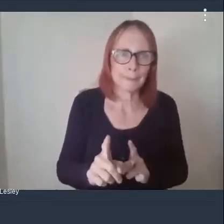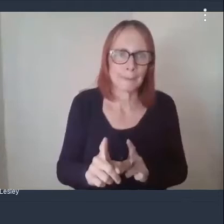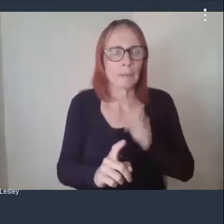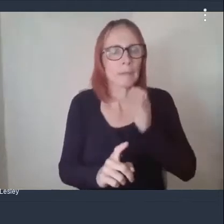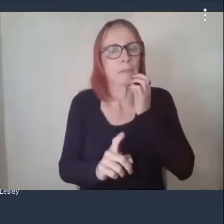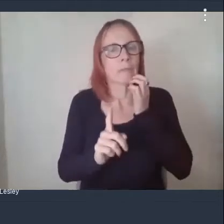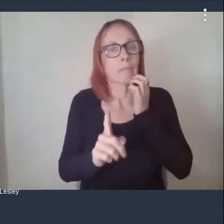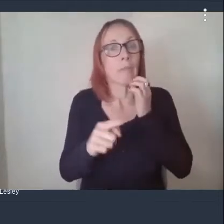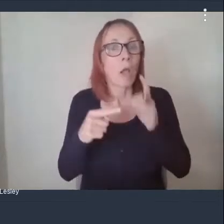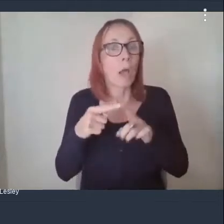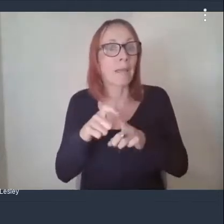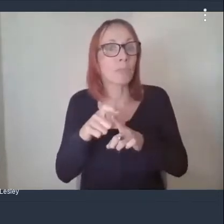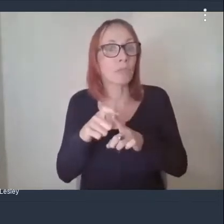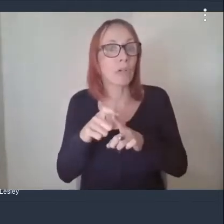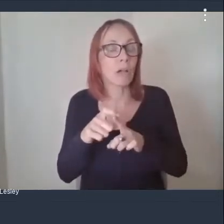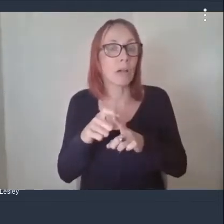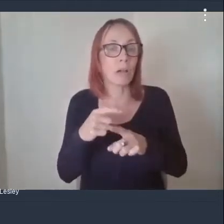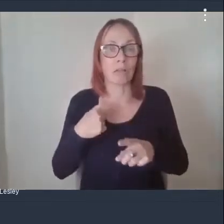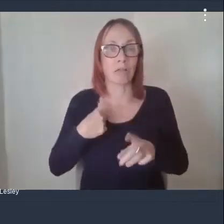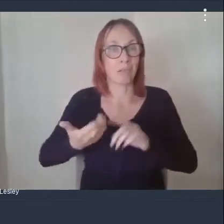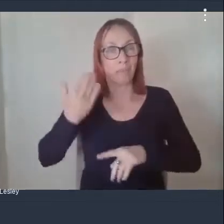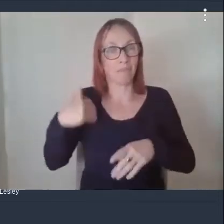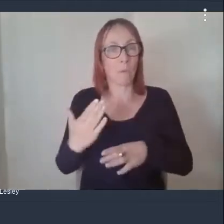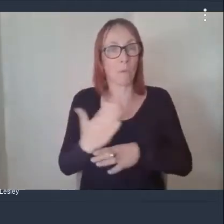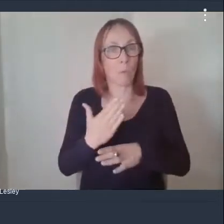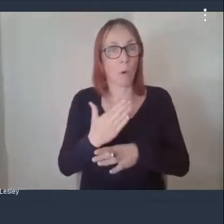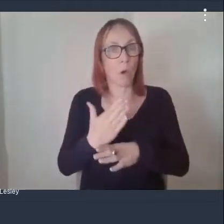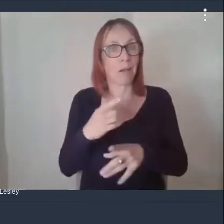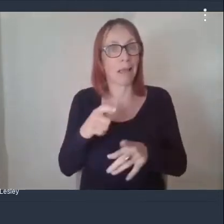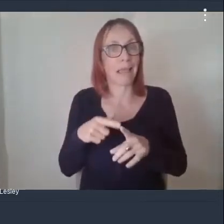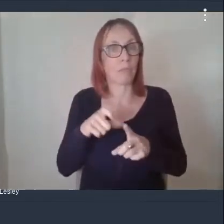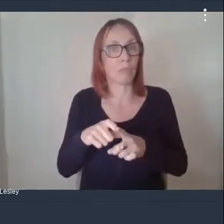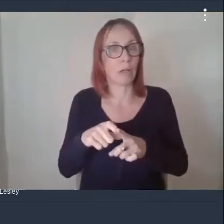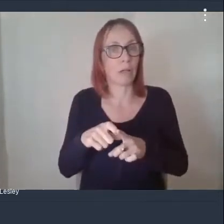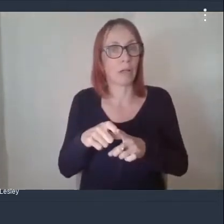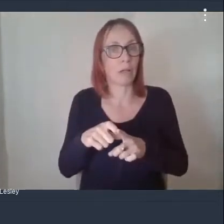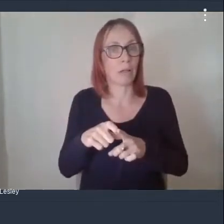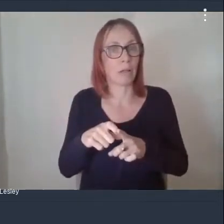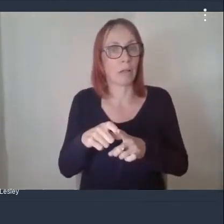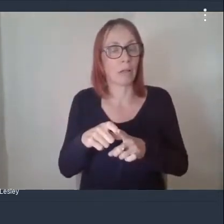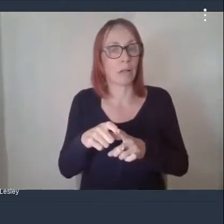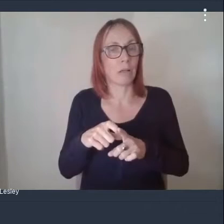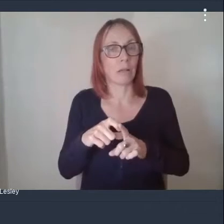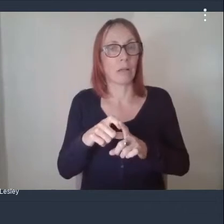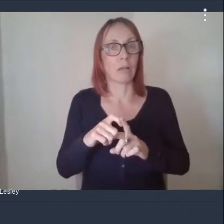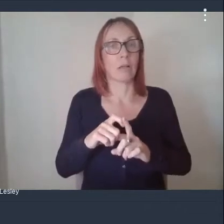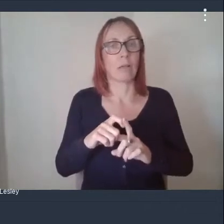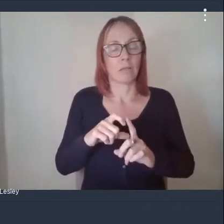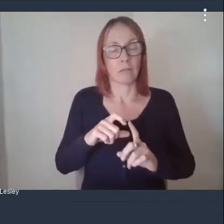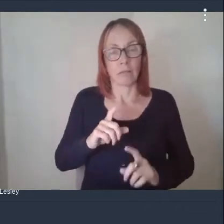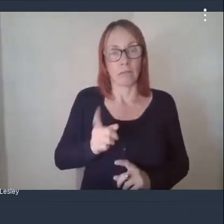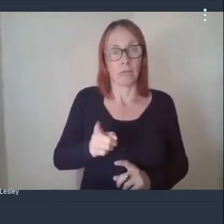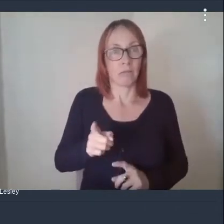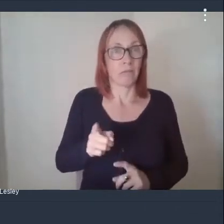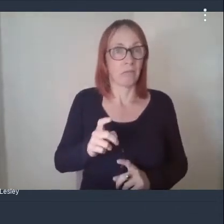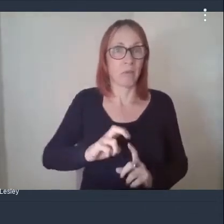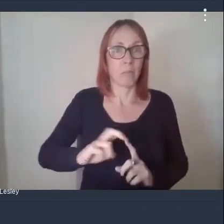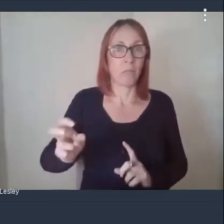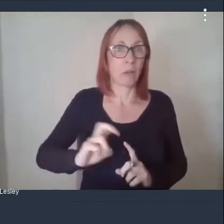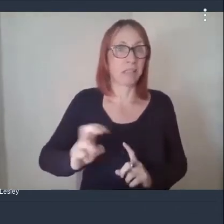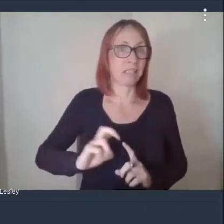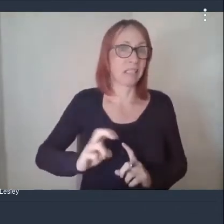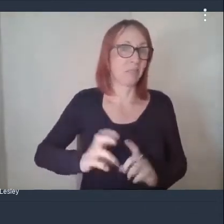edinburgh i i used to run a social enterprise in edinburgh um and there was buses from all over the city